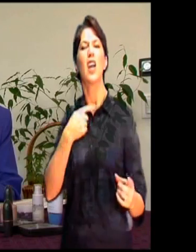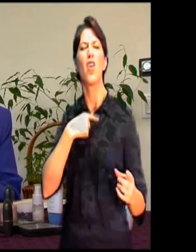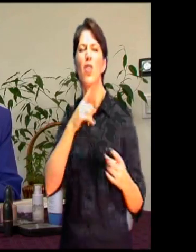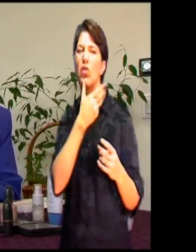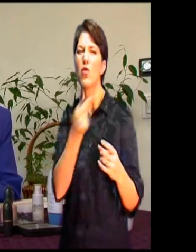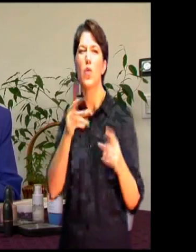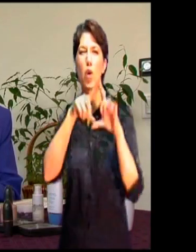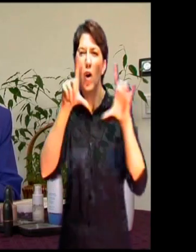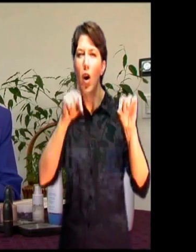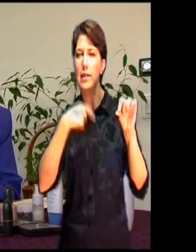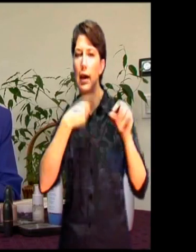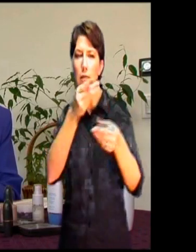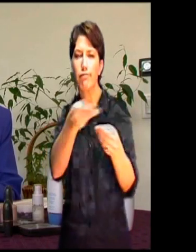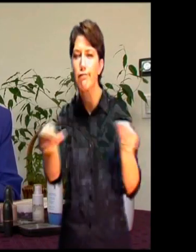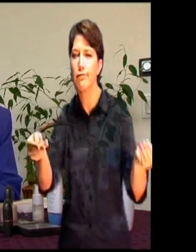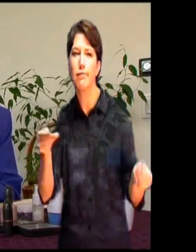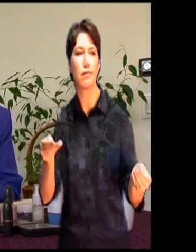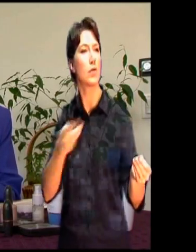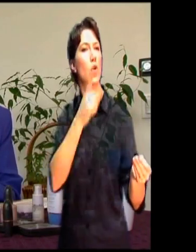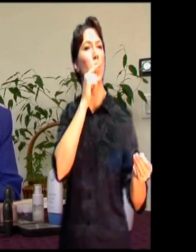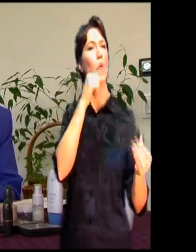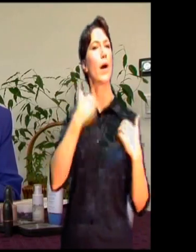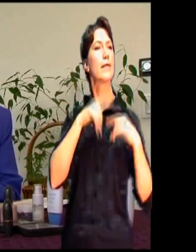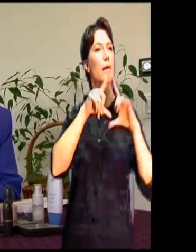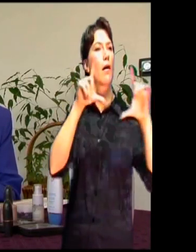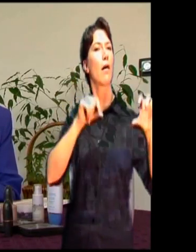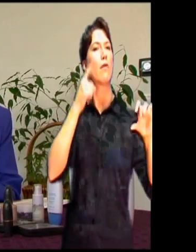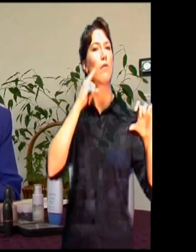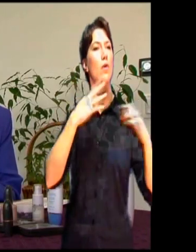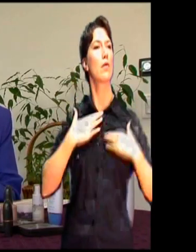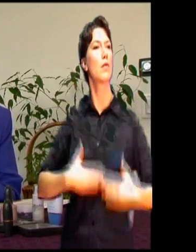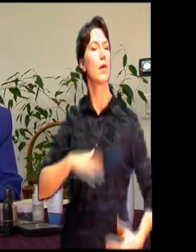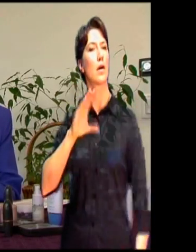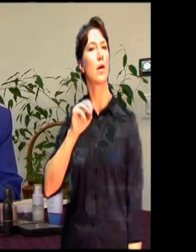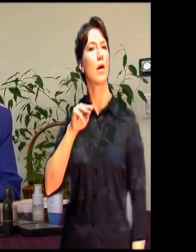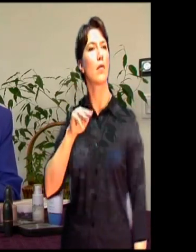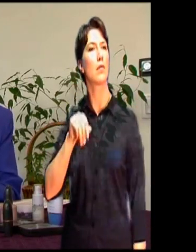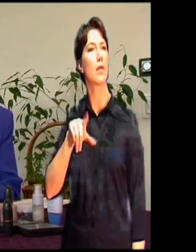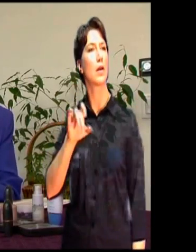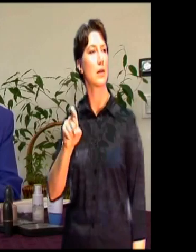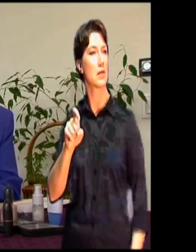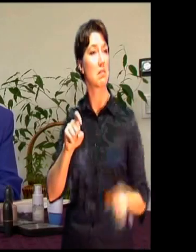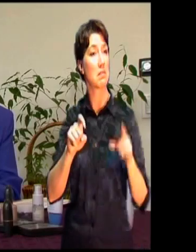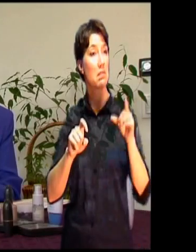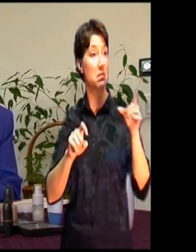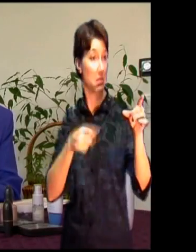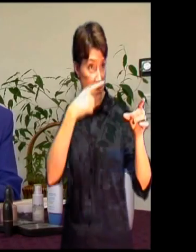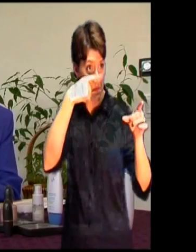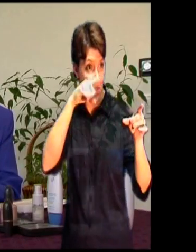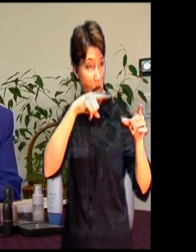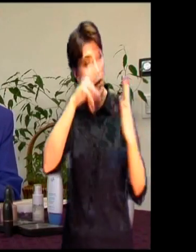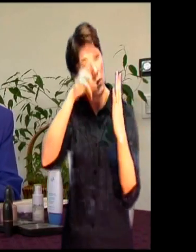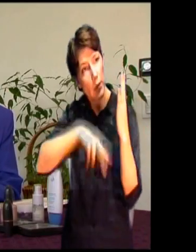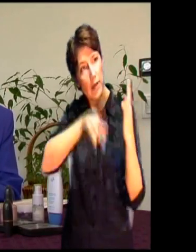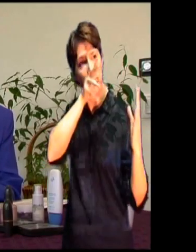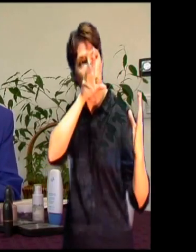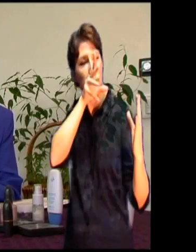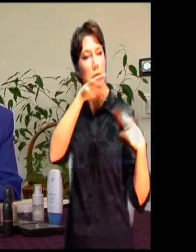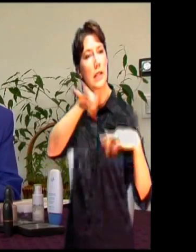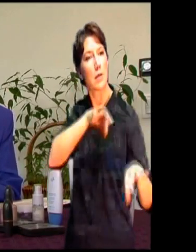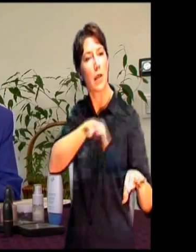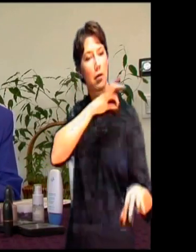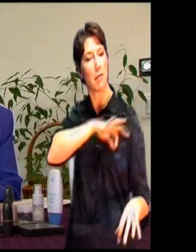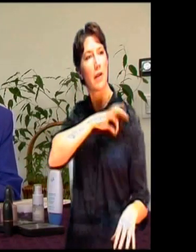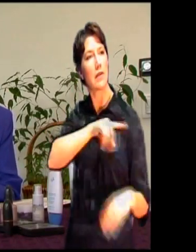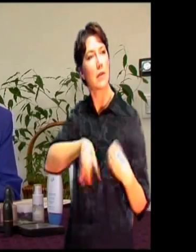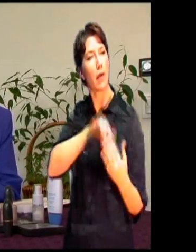One of you have the Royal Jelly Body Complex card. Who has that card? Would you read and tell us what are the benefits about